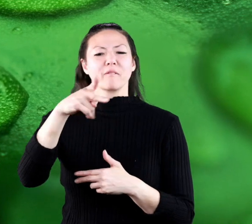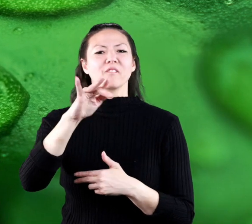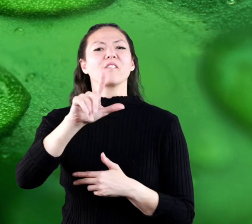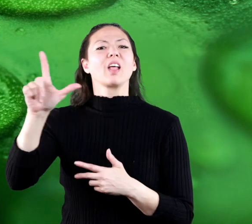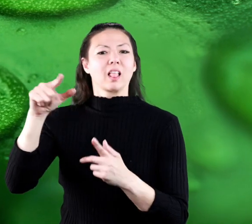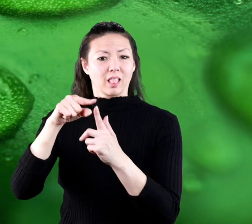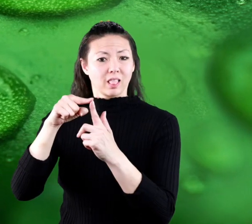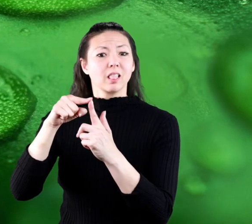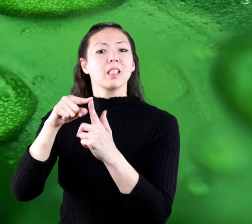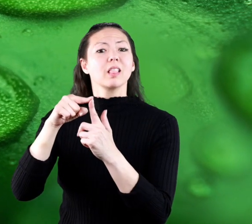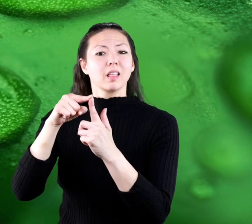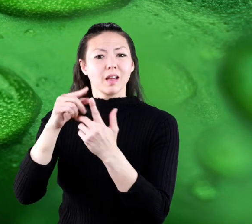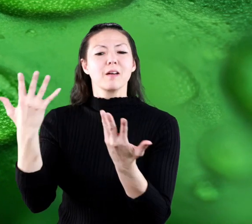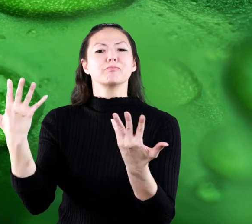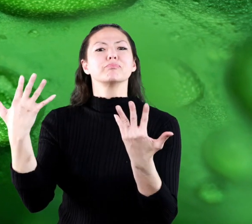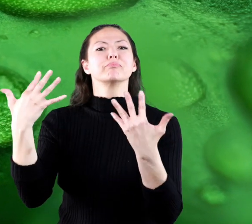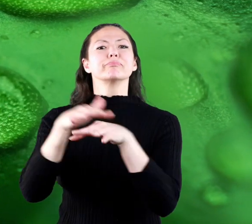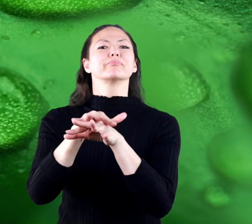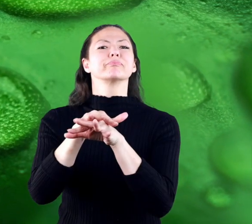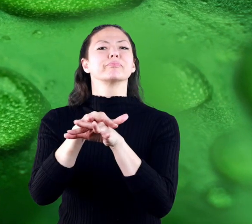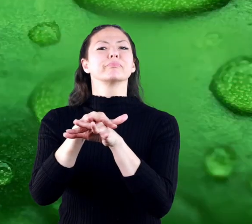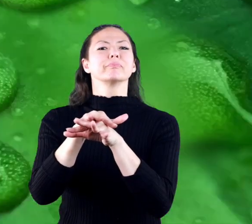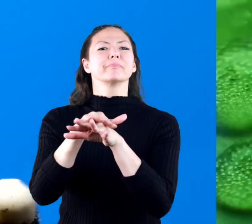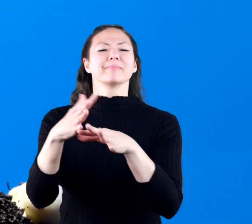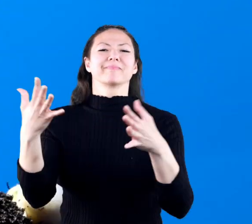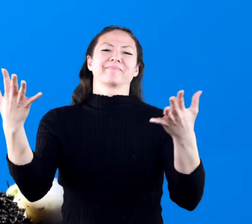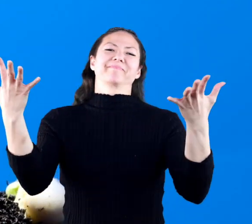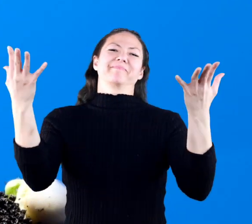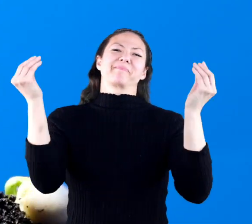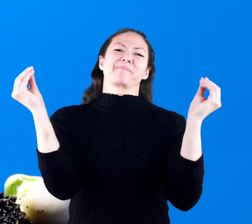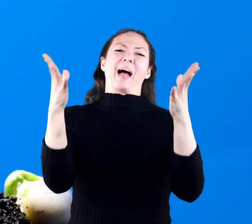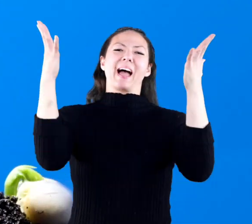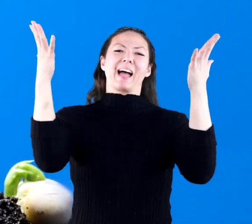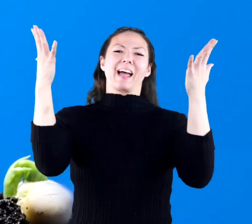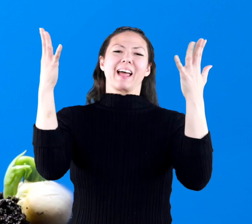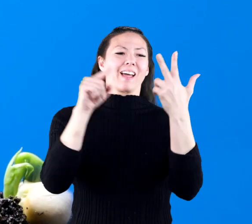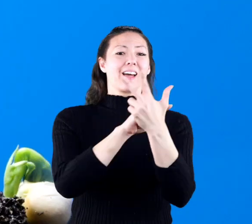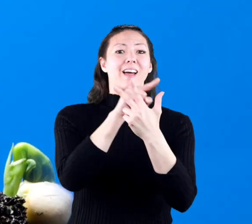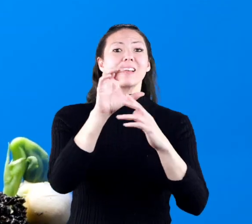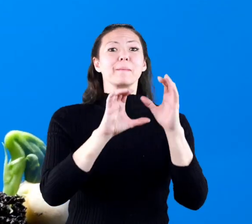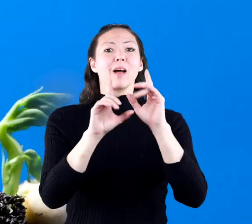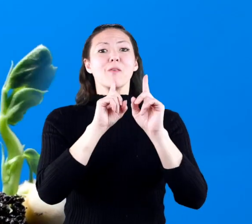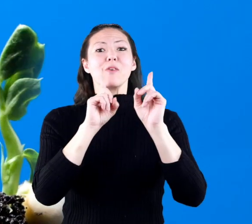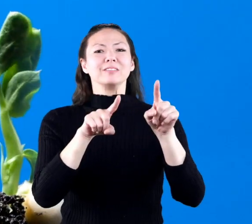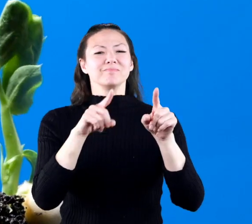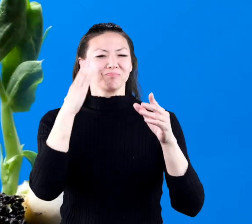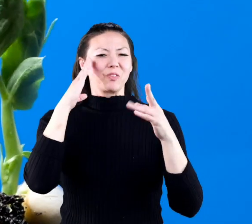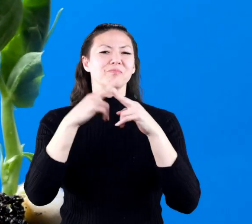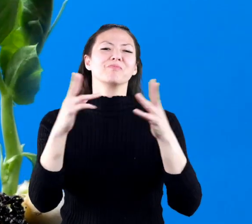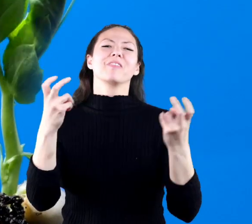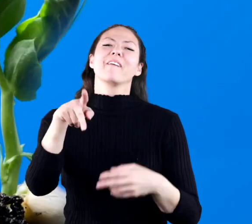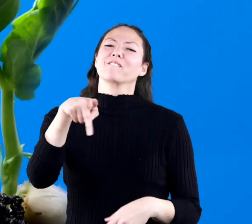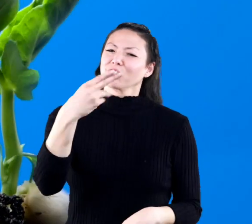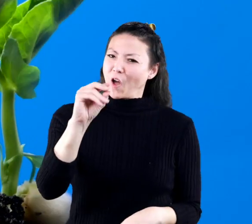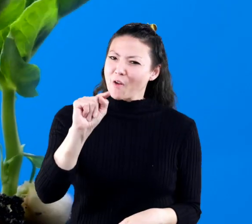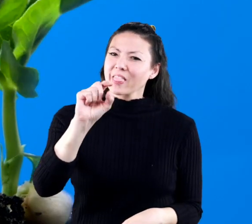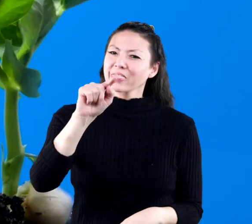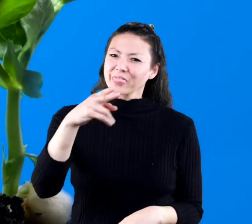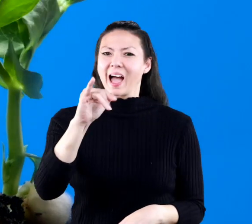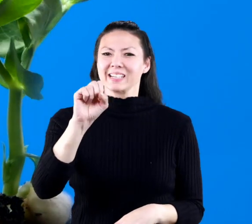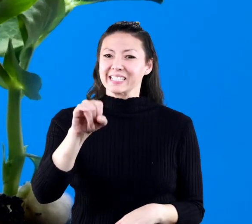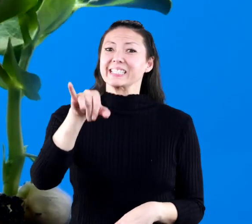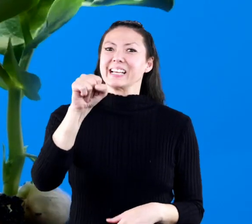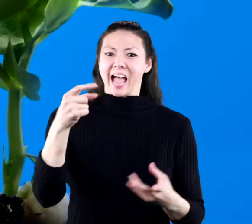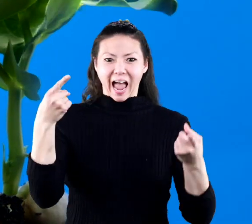and when all the ingredients come together bam the chemical reaction known as photosynthesis has